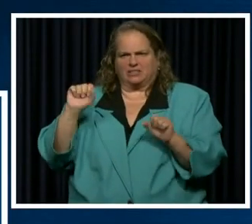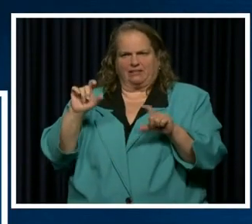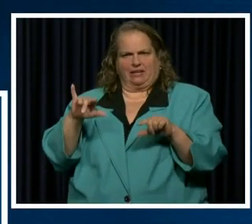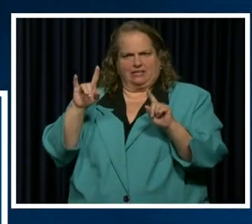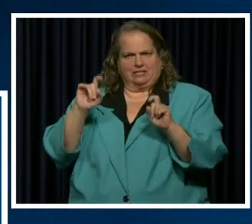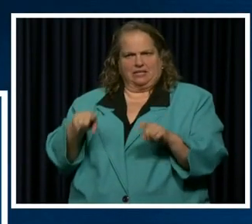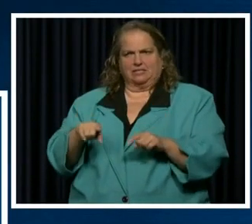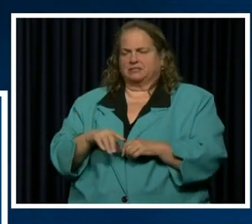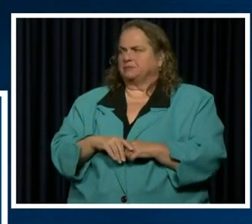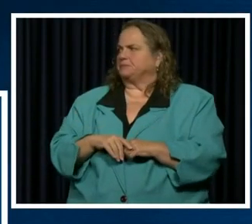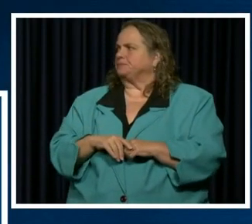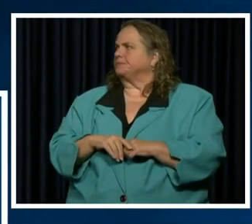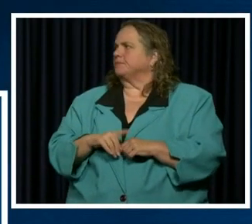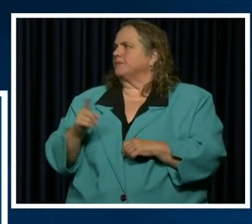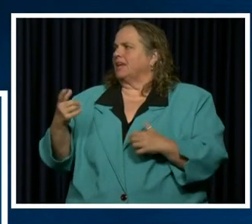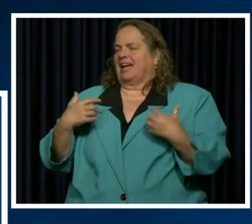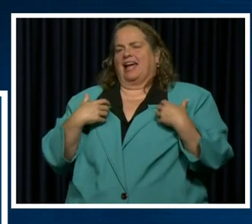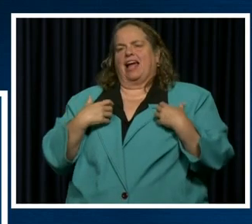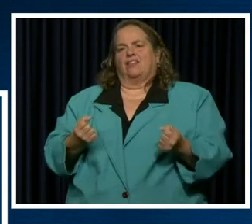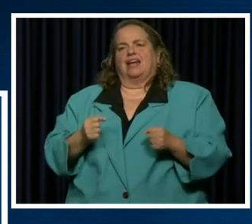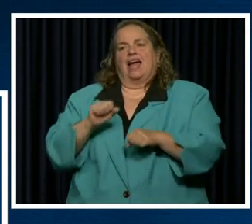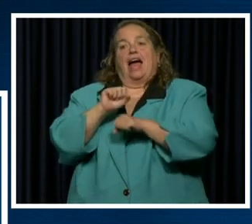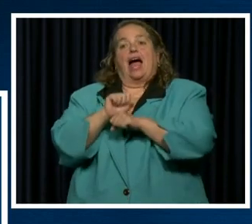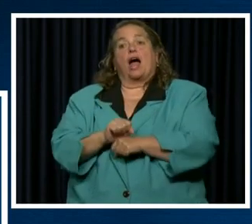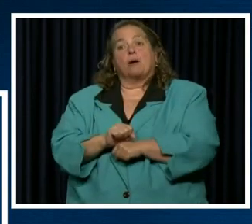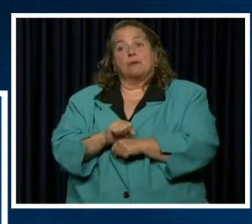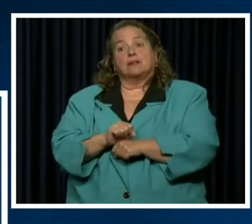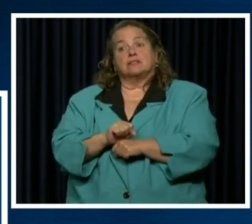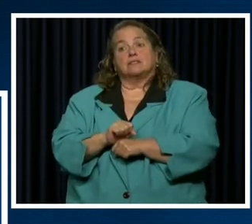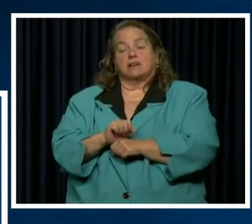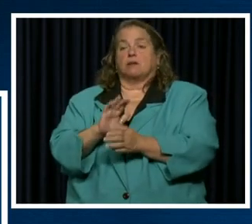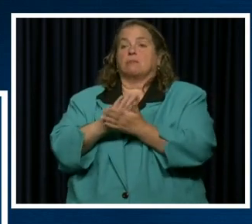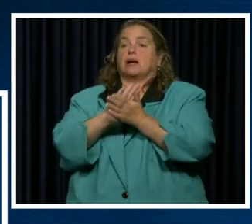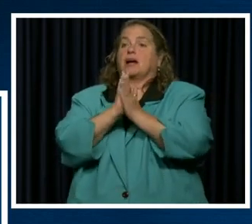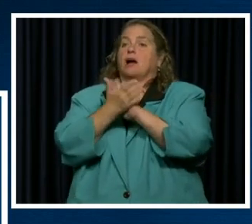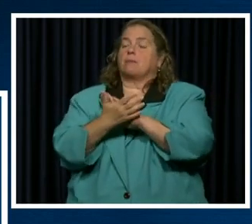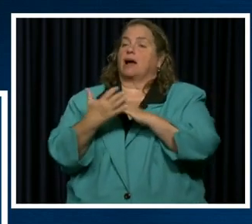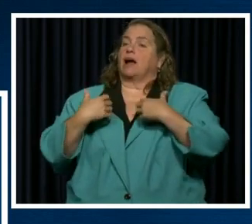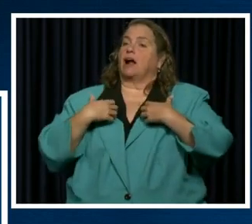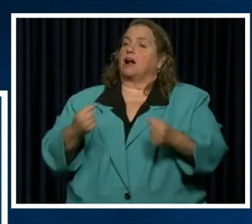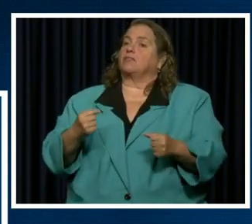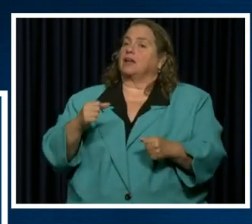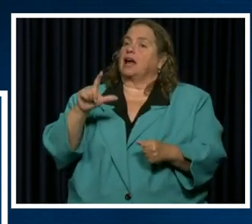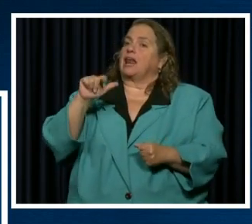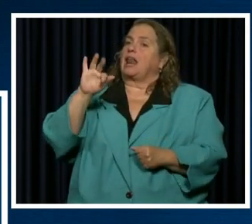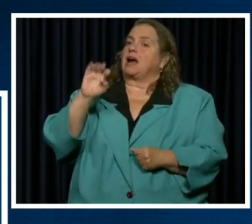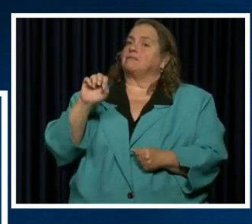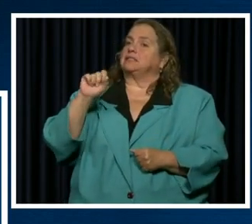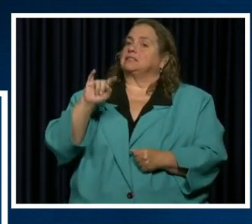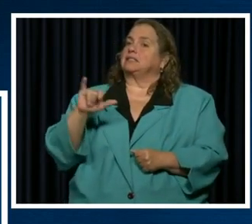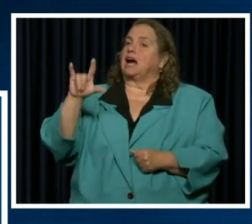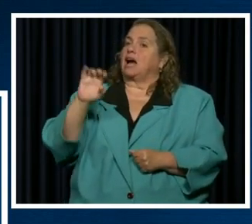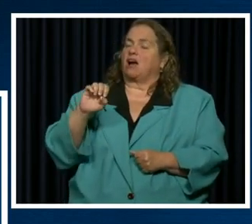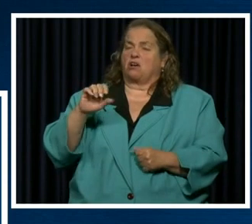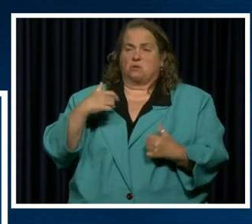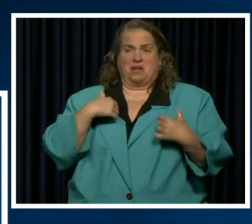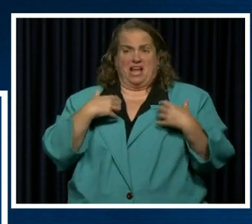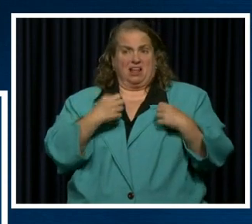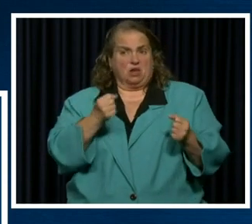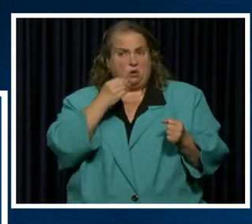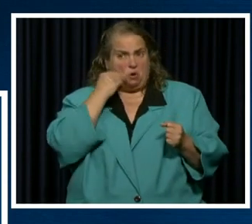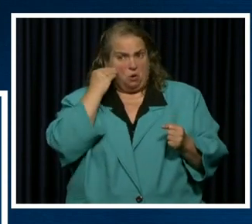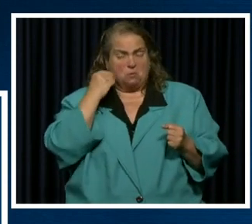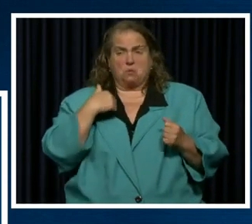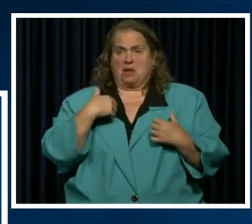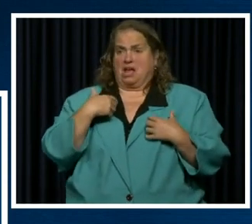All right, this is healthy habits turning into a healthy lifestyle. Just because we're healthy at home and healthy at work doesn't mean we